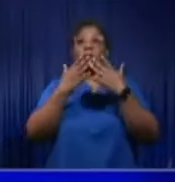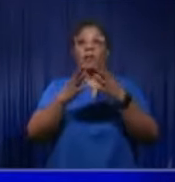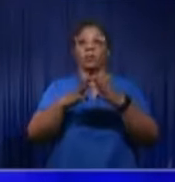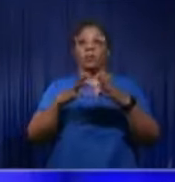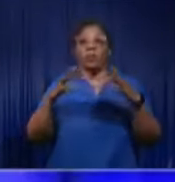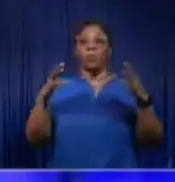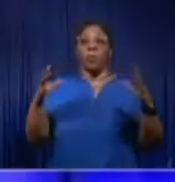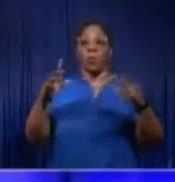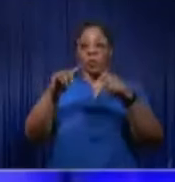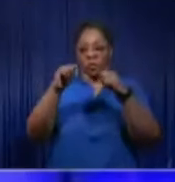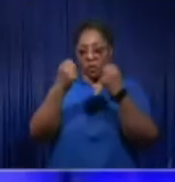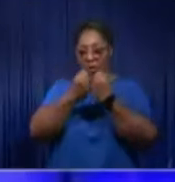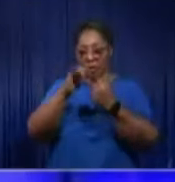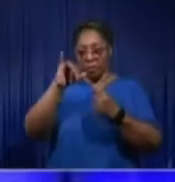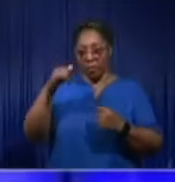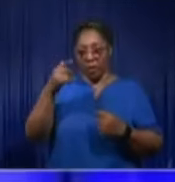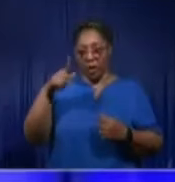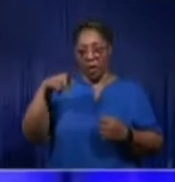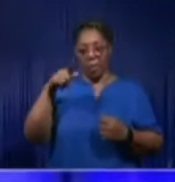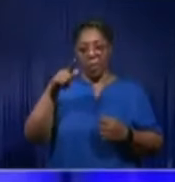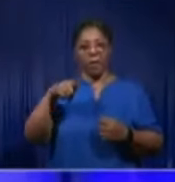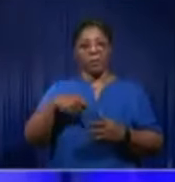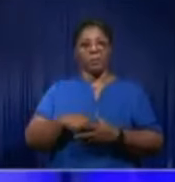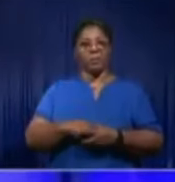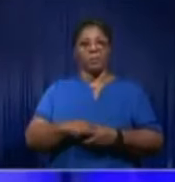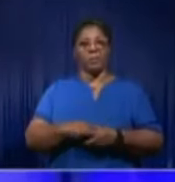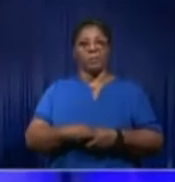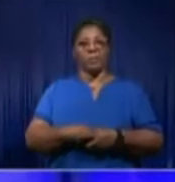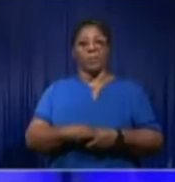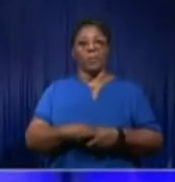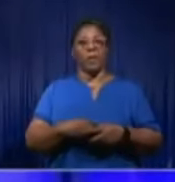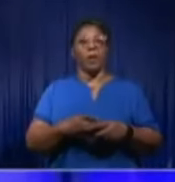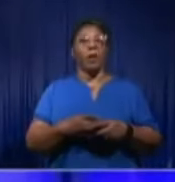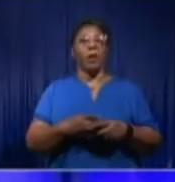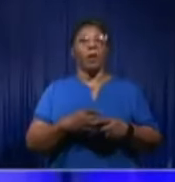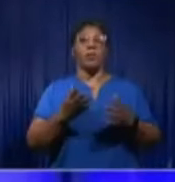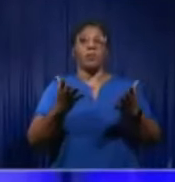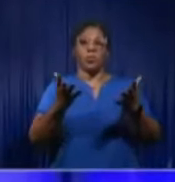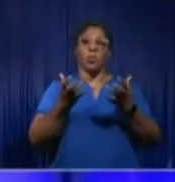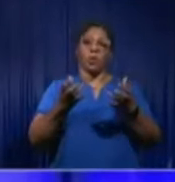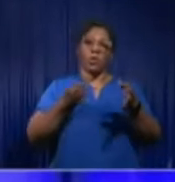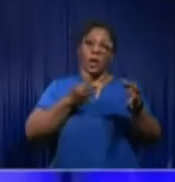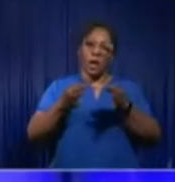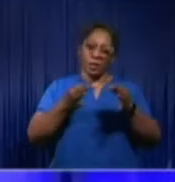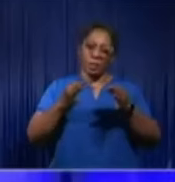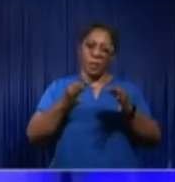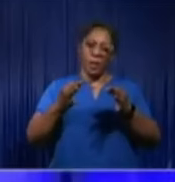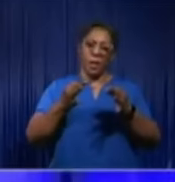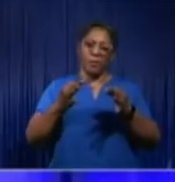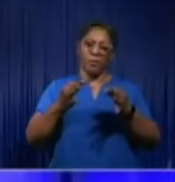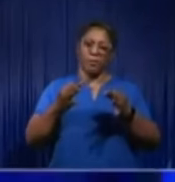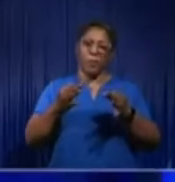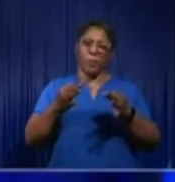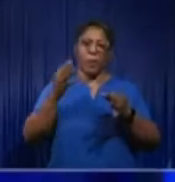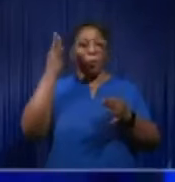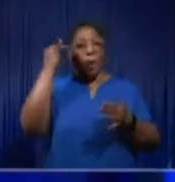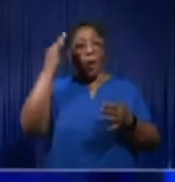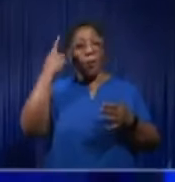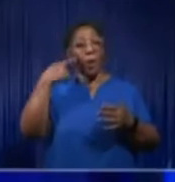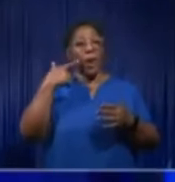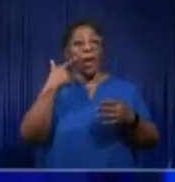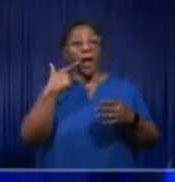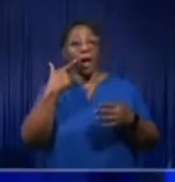is at the local government level. Thank you very much. I'd just like to explain to my colleague why we are laughing. We are laughing at the ridiculous